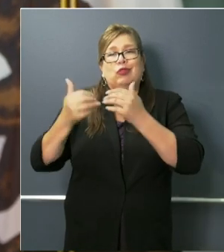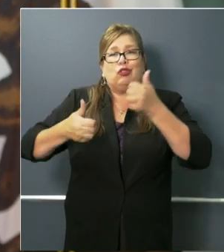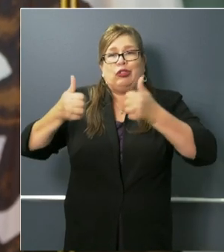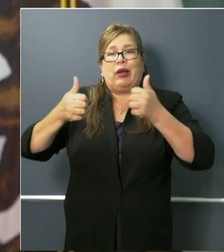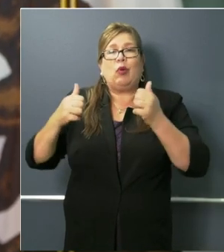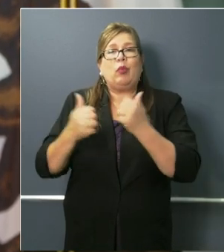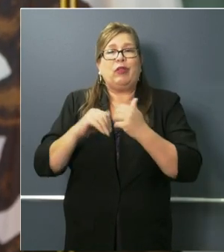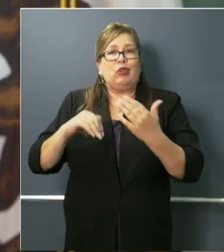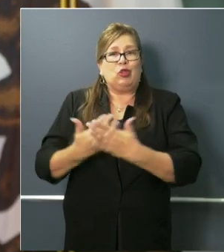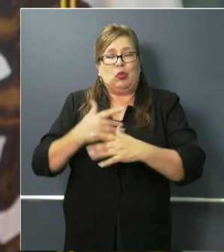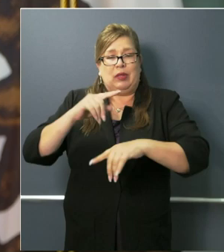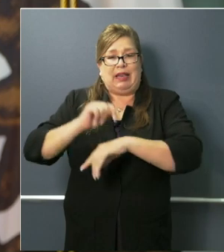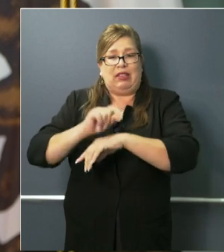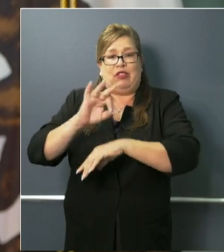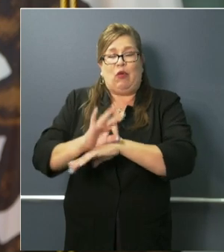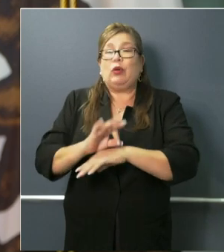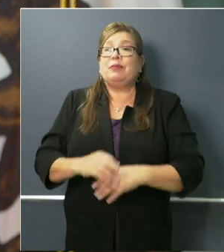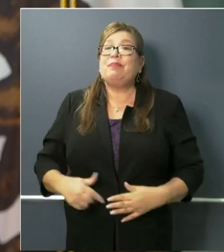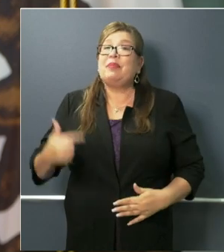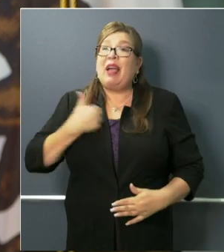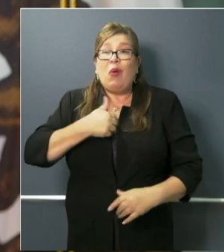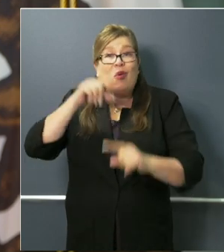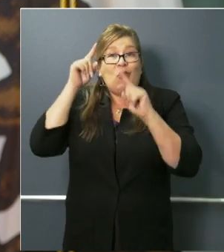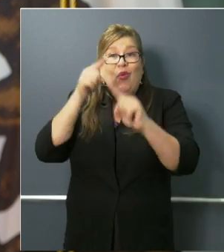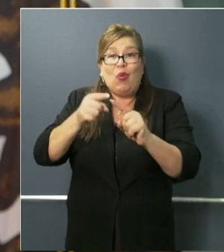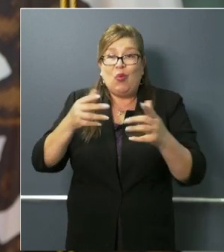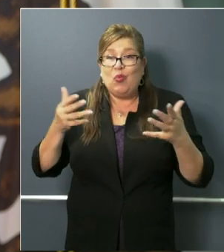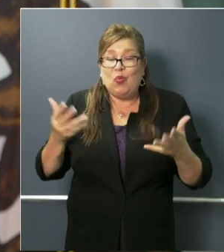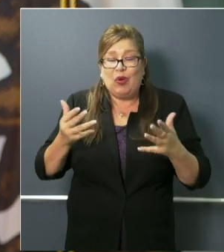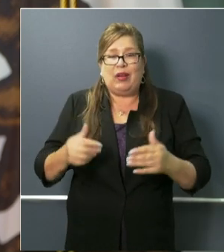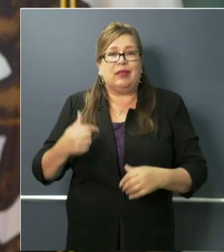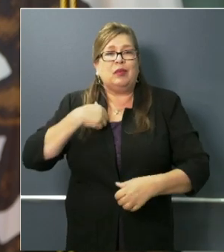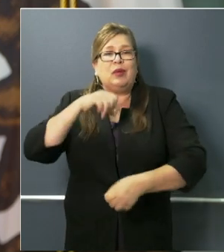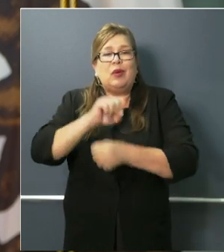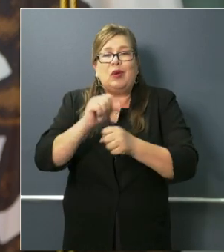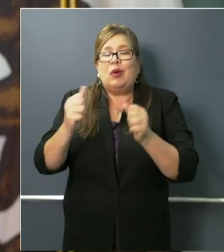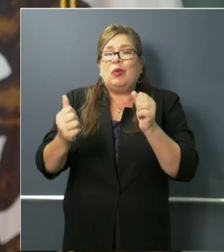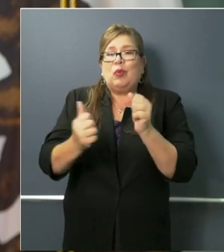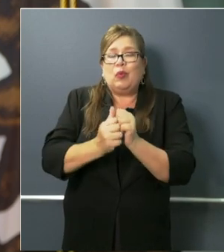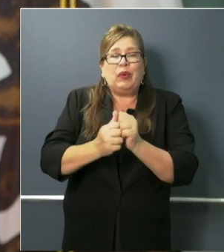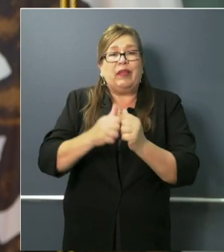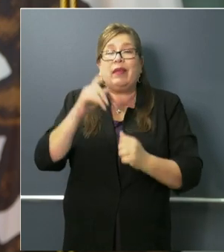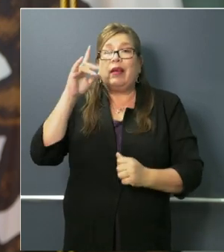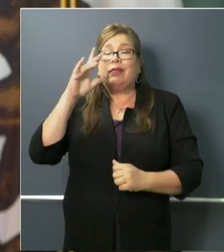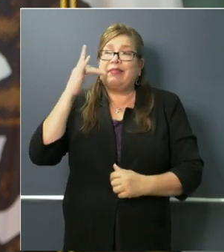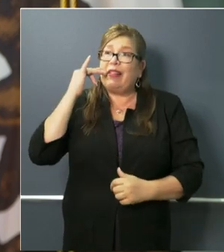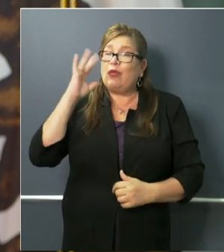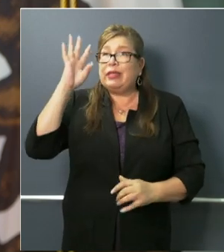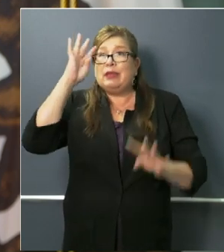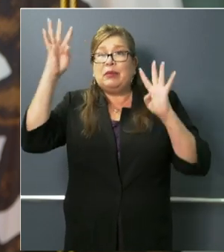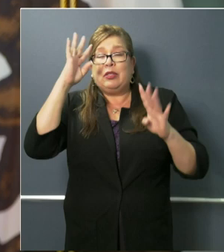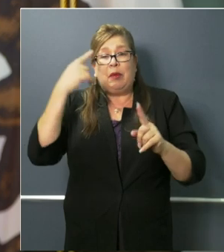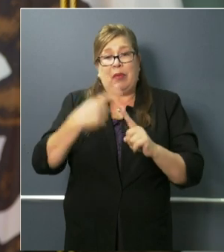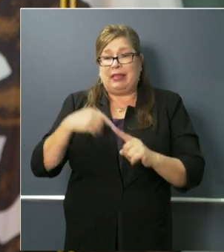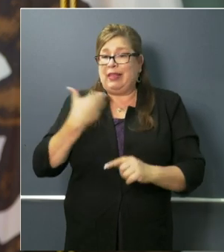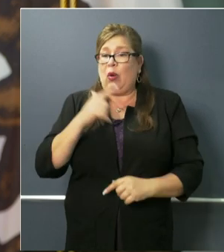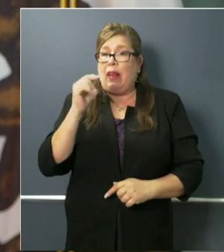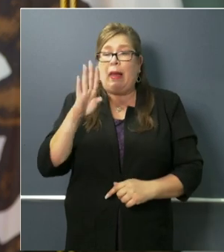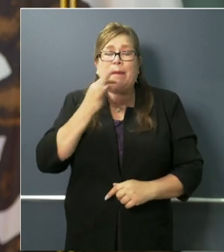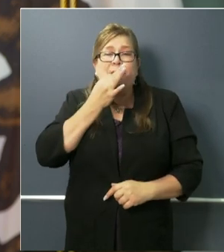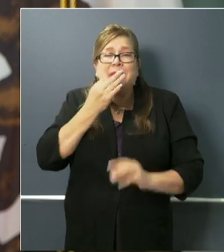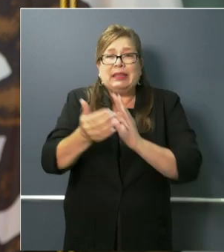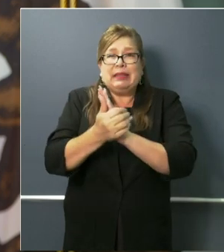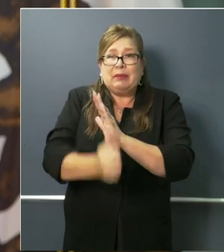harness the innovative spirit of California with the laboratory science expertise that we have. Across the state, there are many